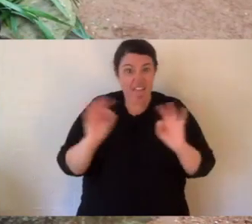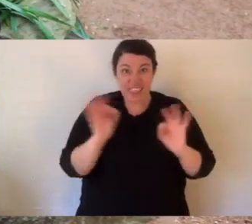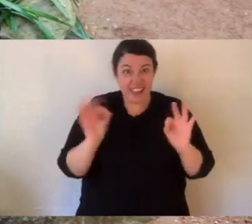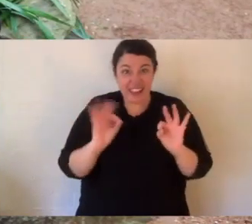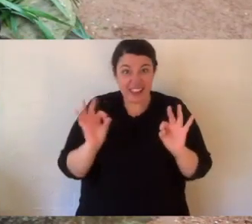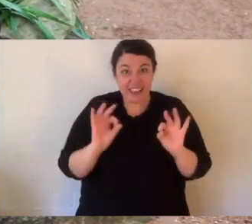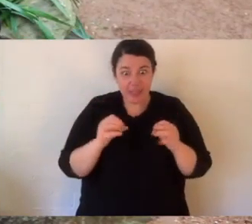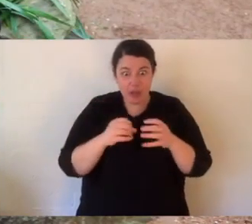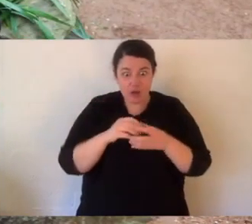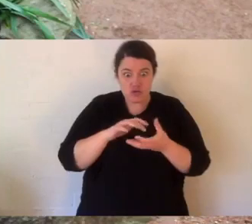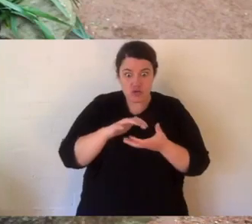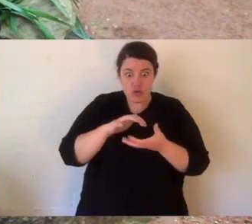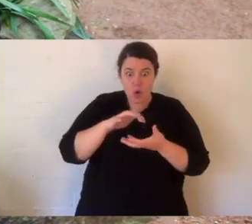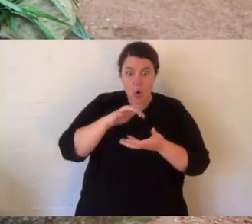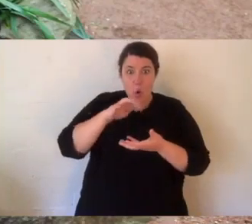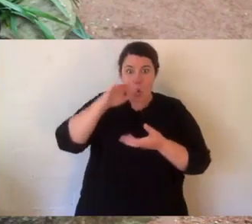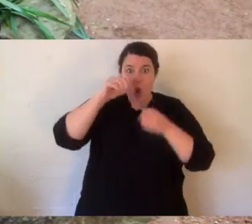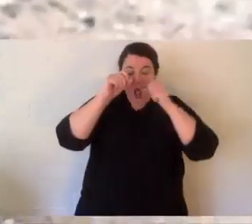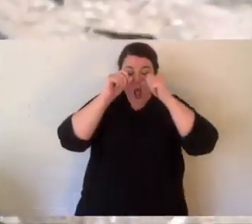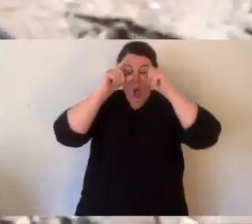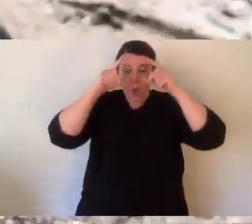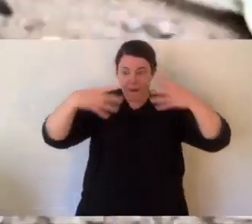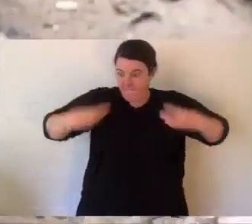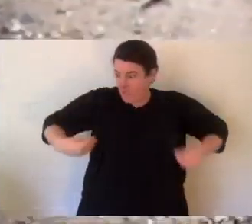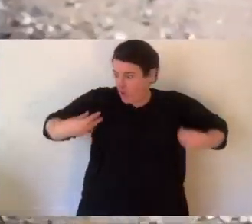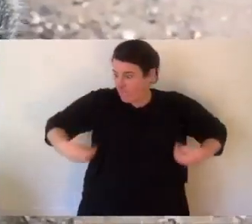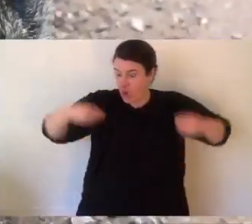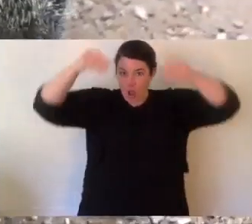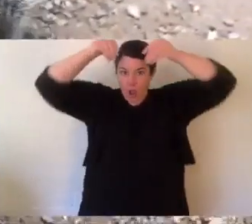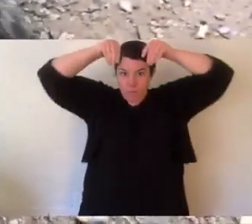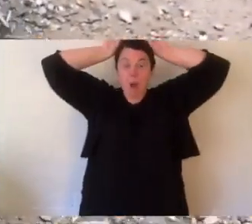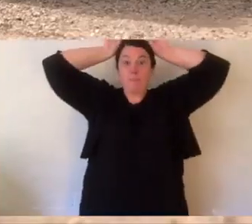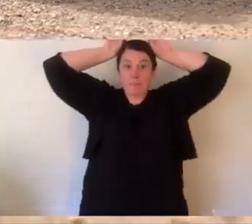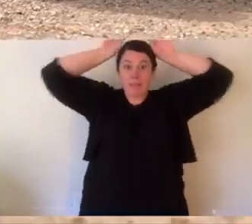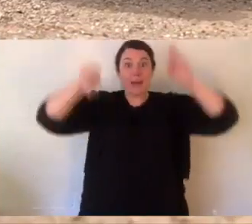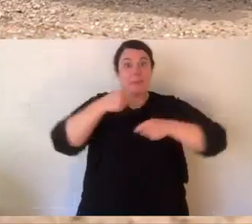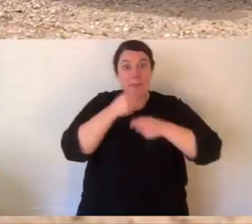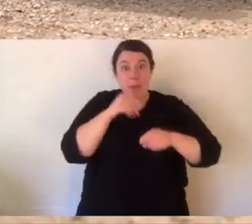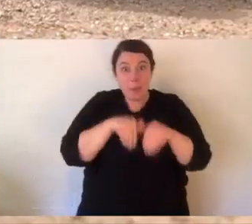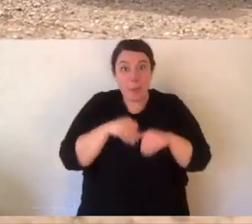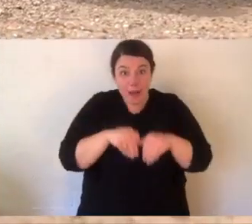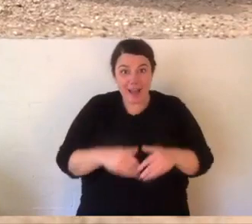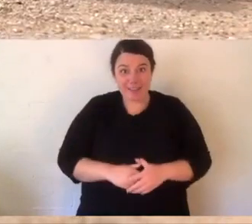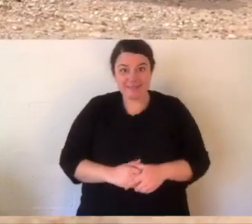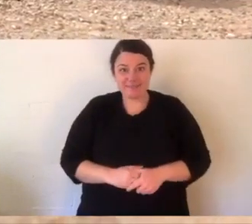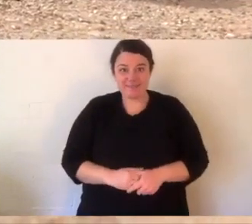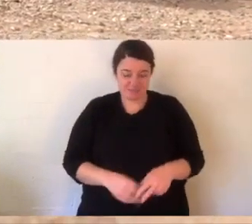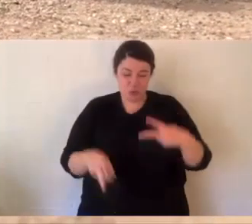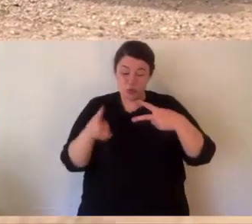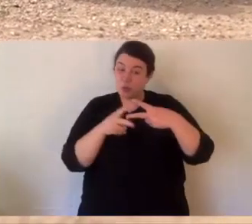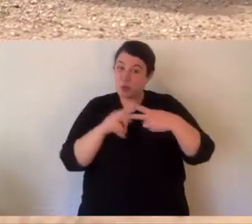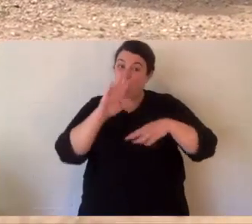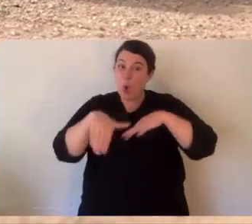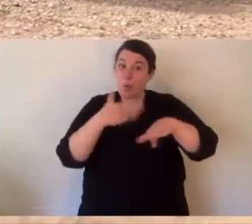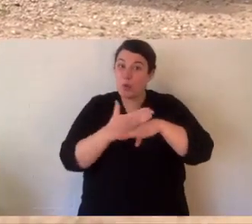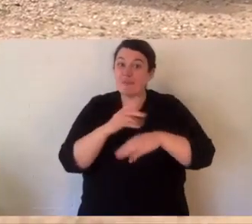eyes are covered over with skin, and its ears are folded down. It has no fur. But as it grows, its fur grows, and its eyes open, and